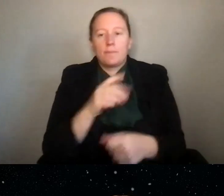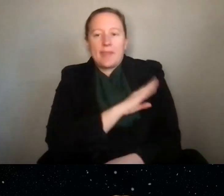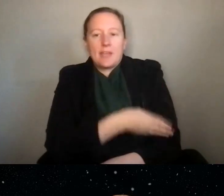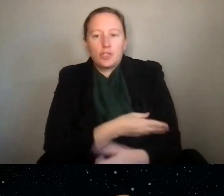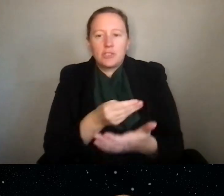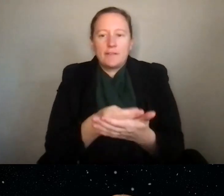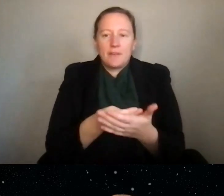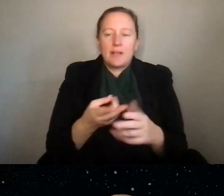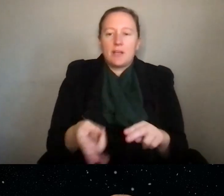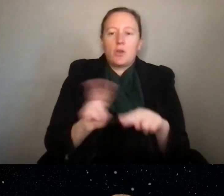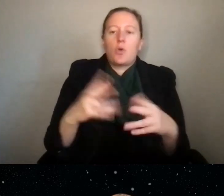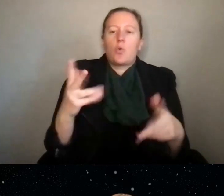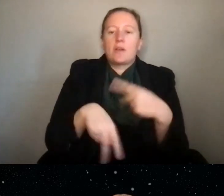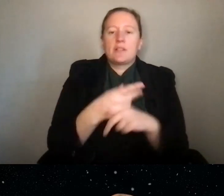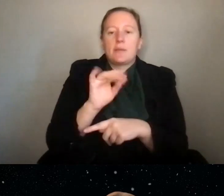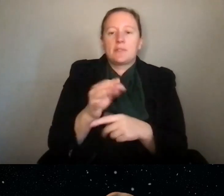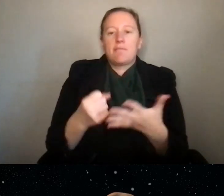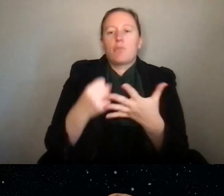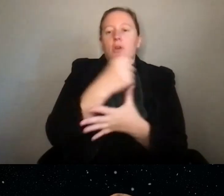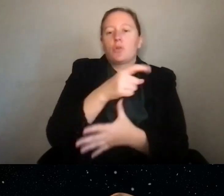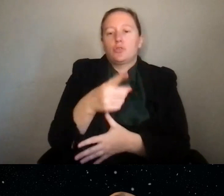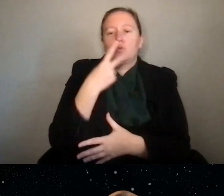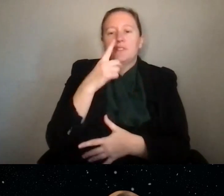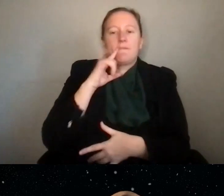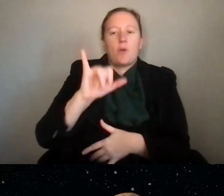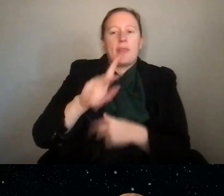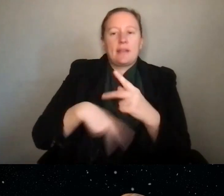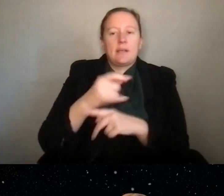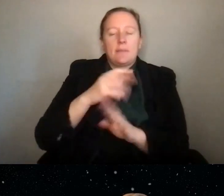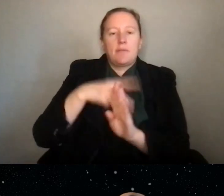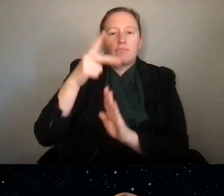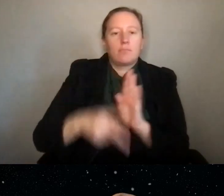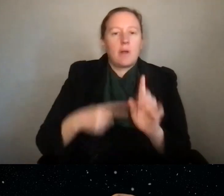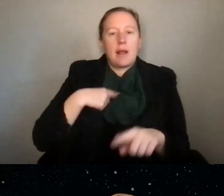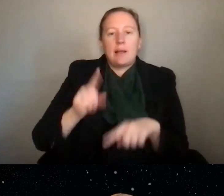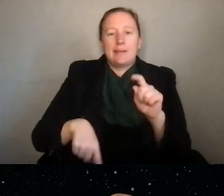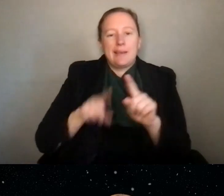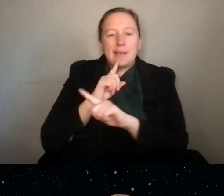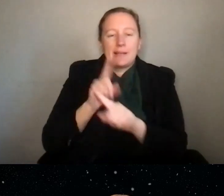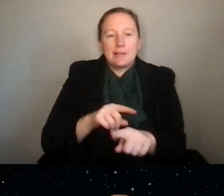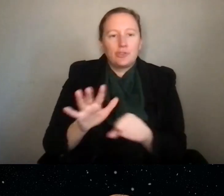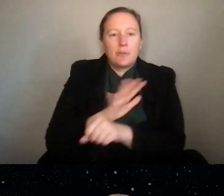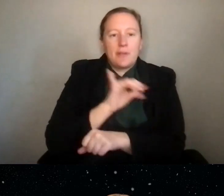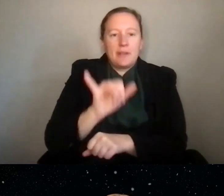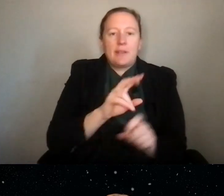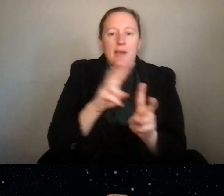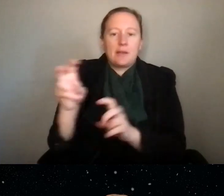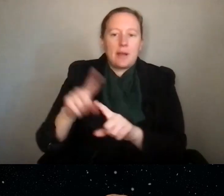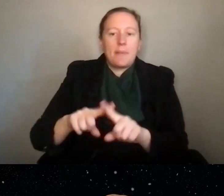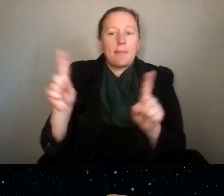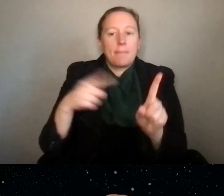what sorts of priorities do you see for this sort of program? And I don't know that I can speak to exactly this topic, but I think,